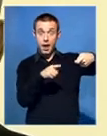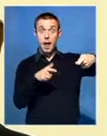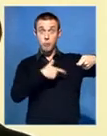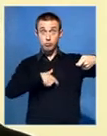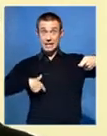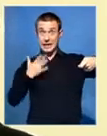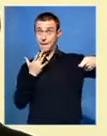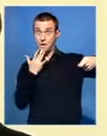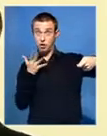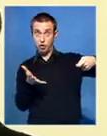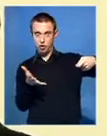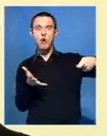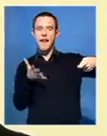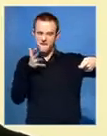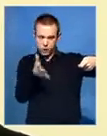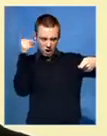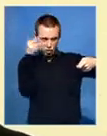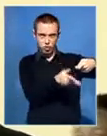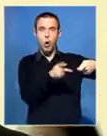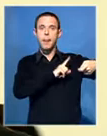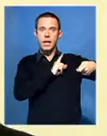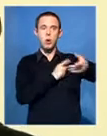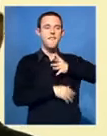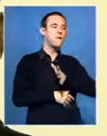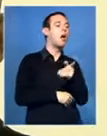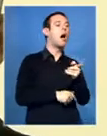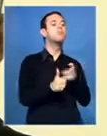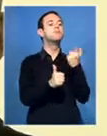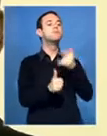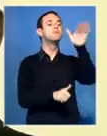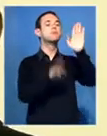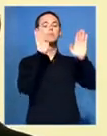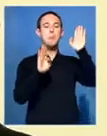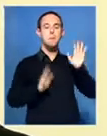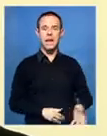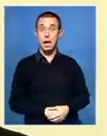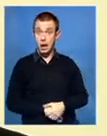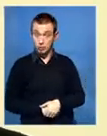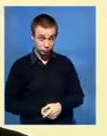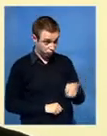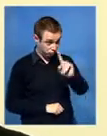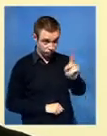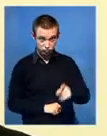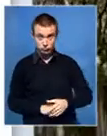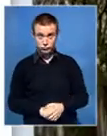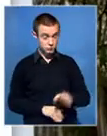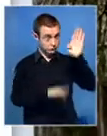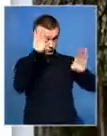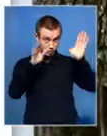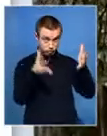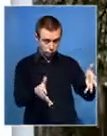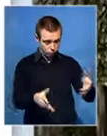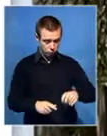So as a result, he would want to hold them at ransom, subject them to a vote by a show of hands.